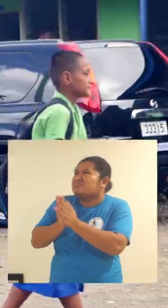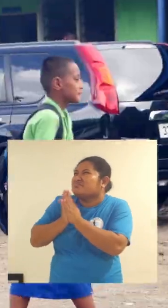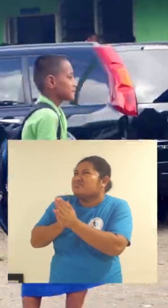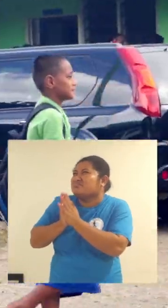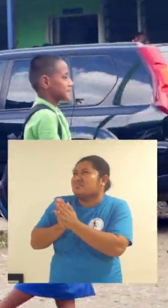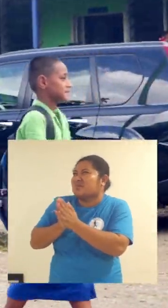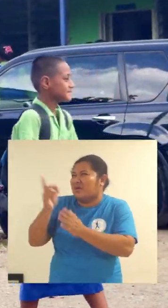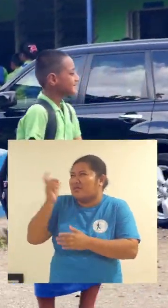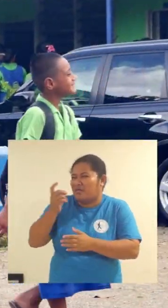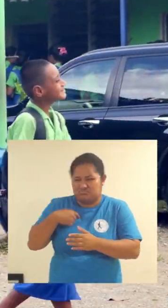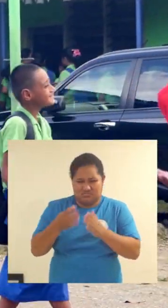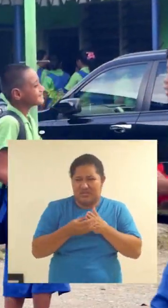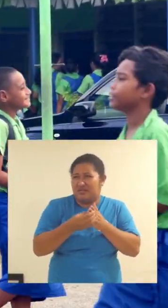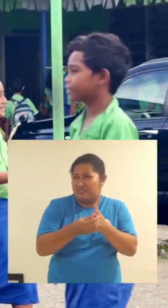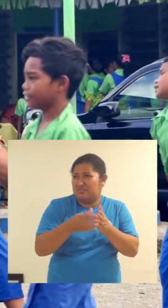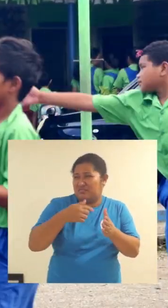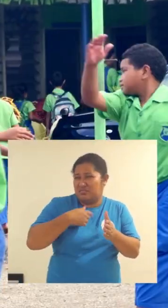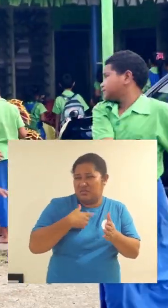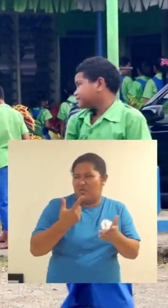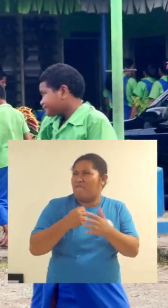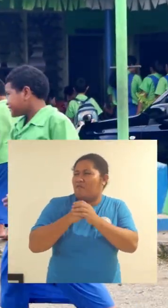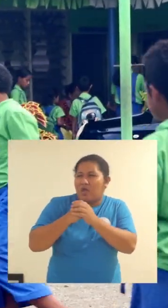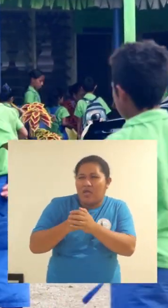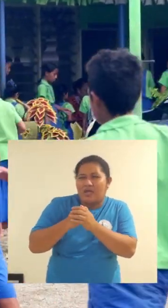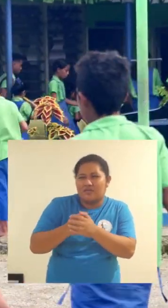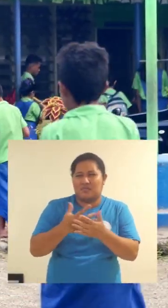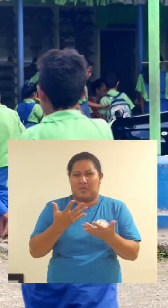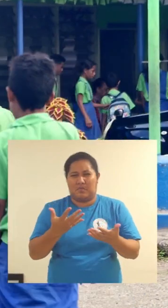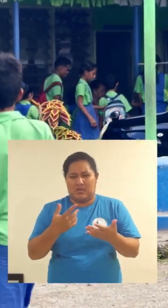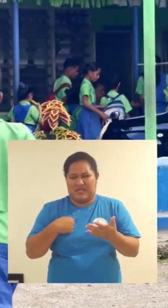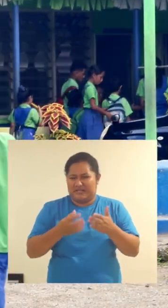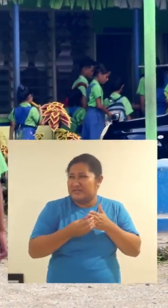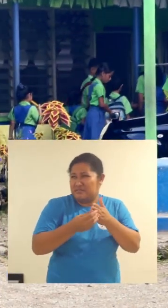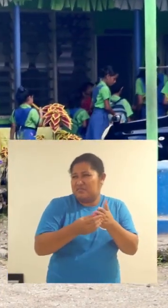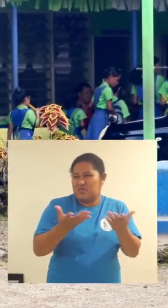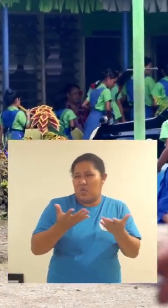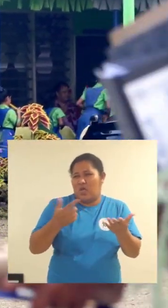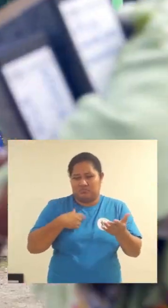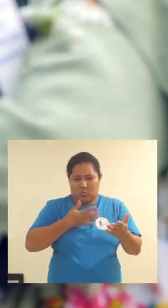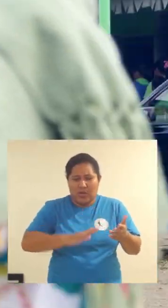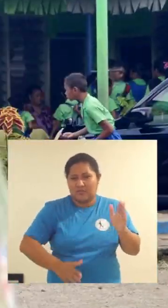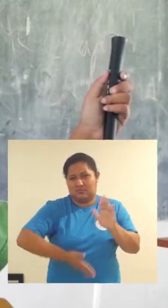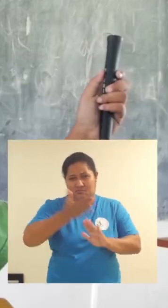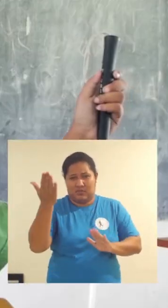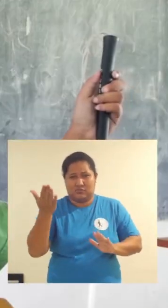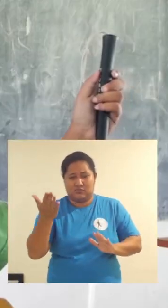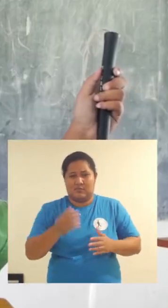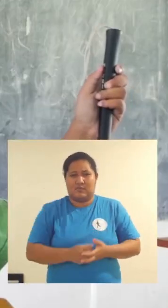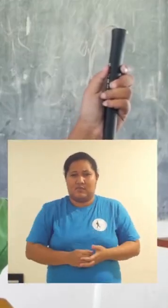I have a lot When I was governor, I